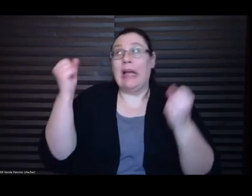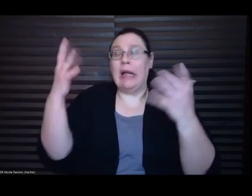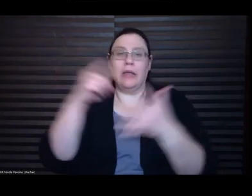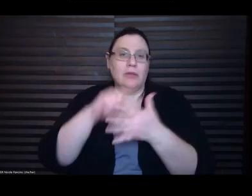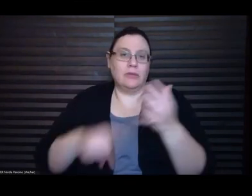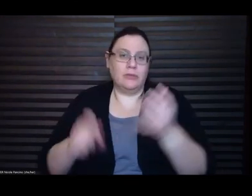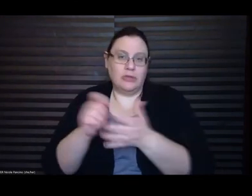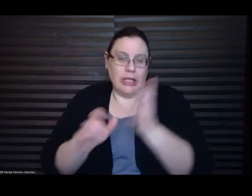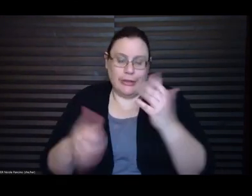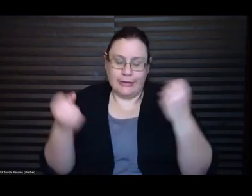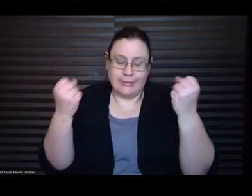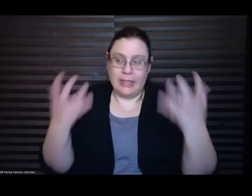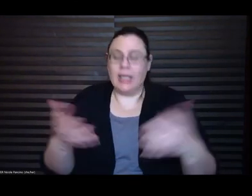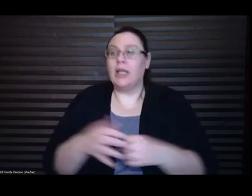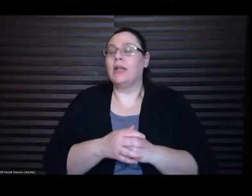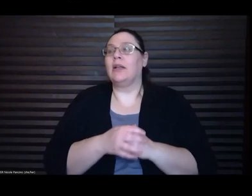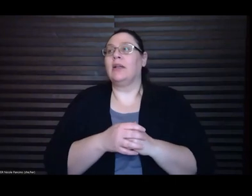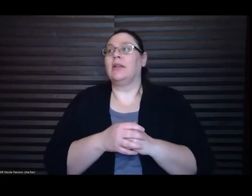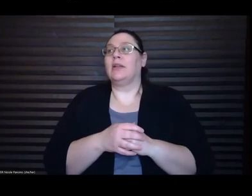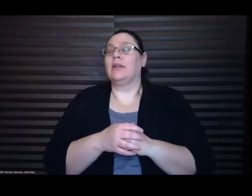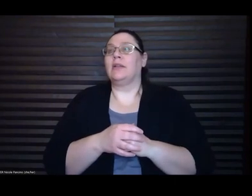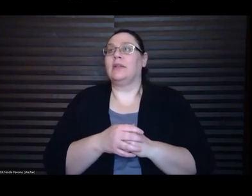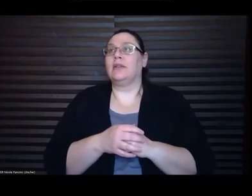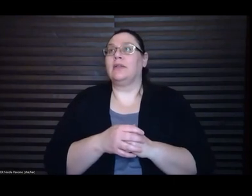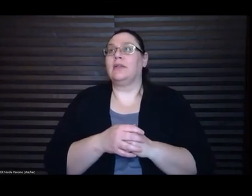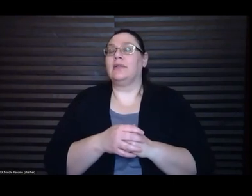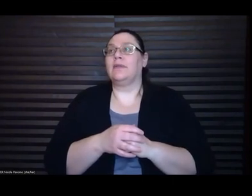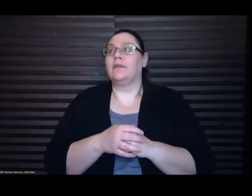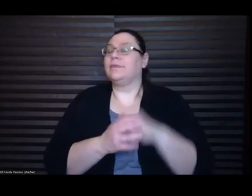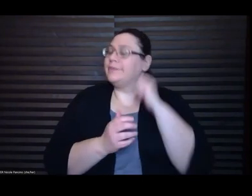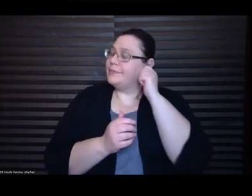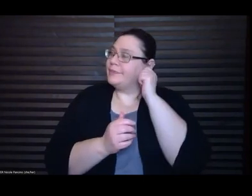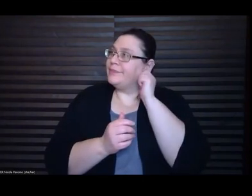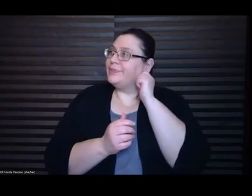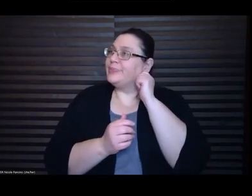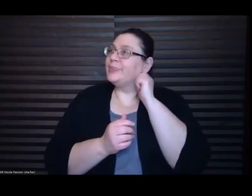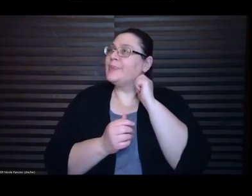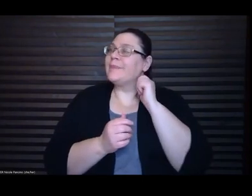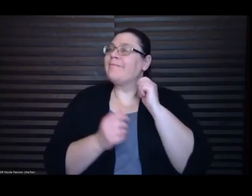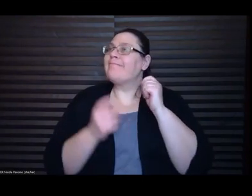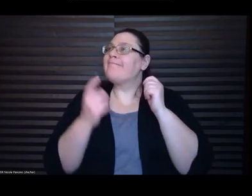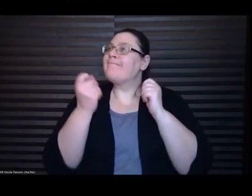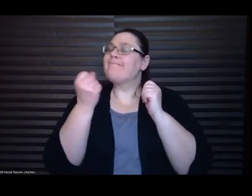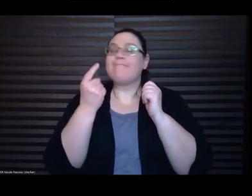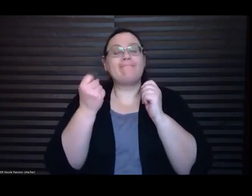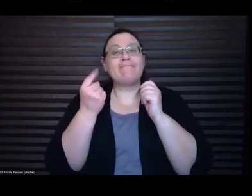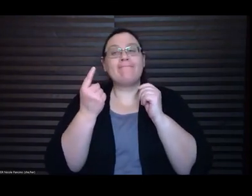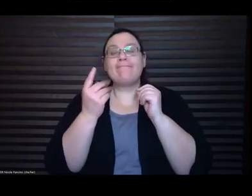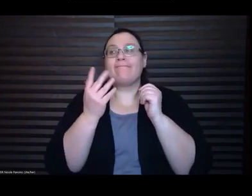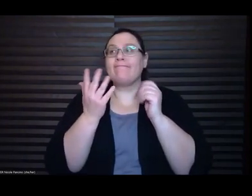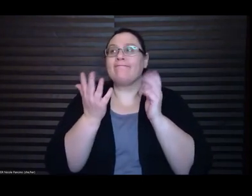but somehow I'm not it's not their writing about the bodies that were most